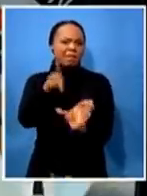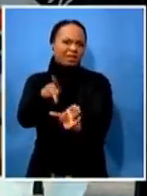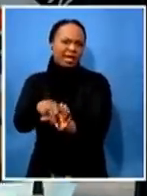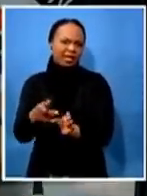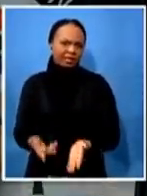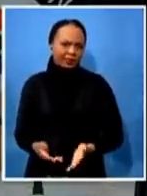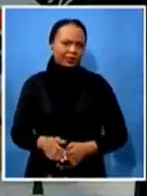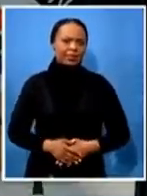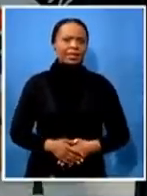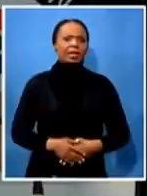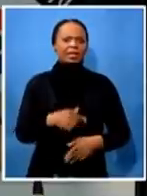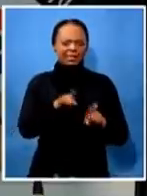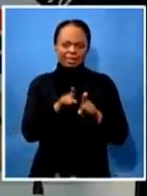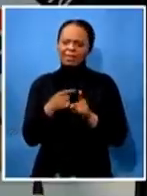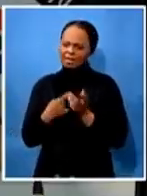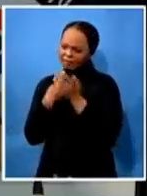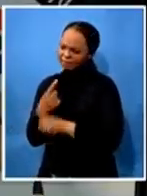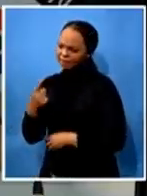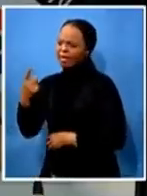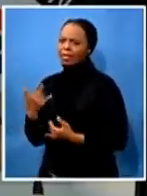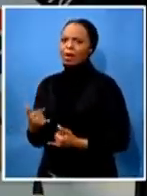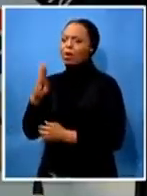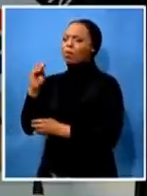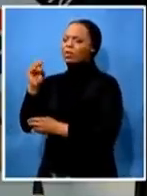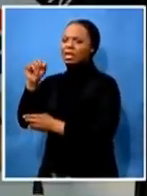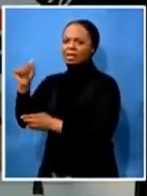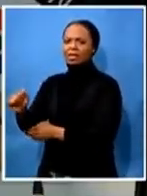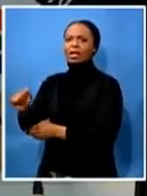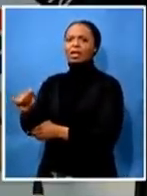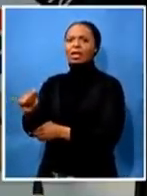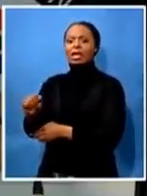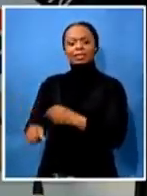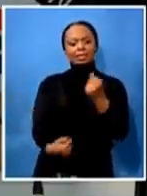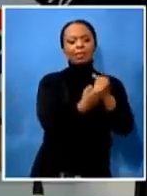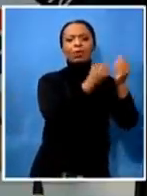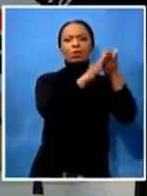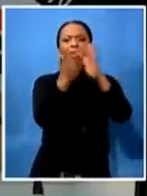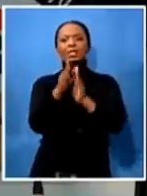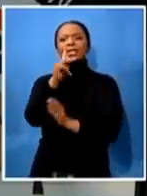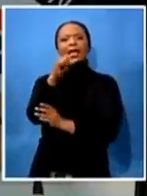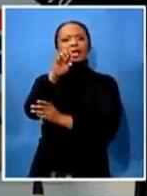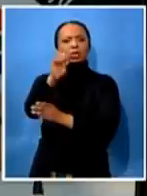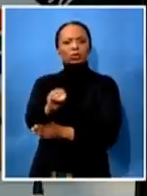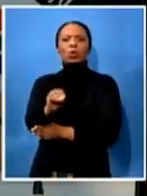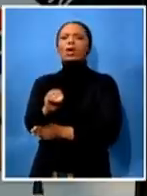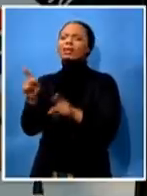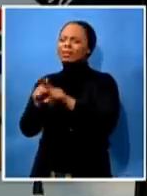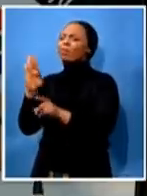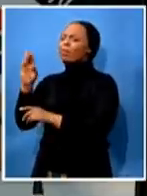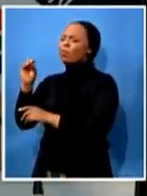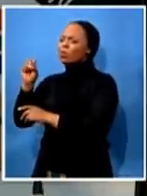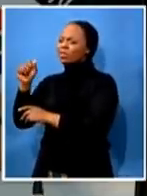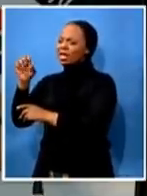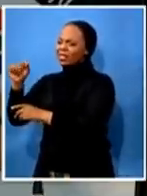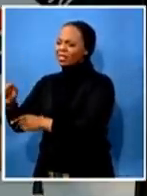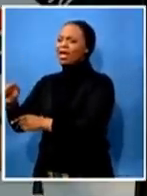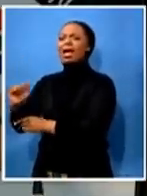busasa worked or supported the community of kahiso it has gone as far as orange farm it has done